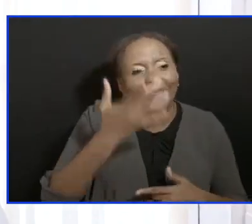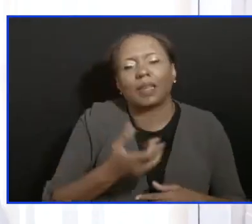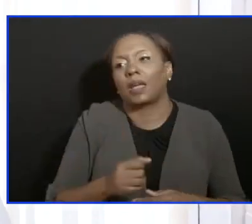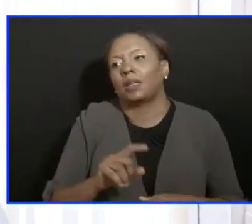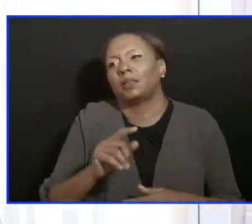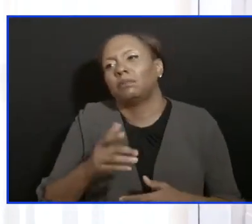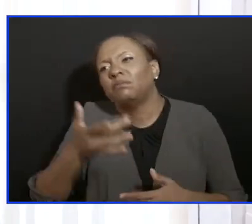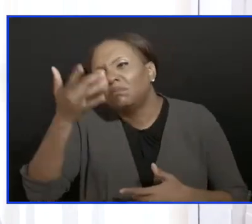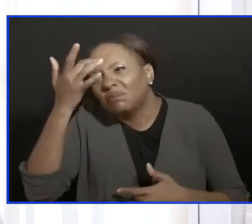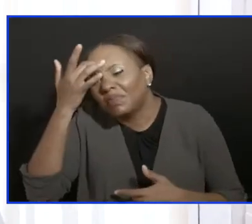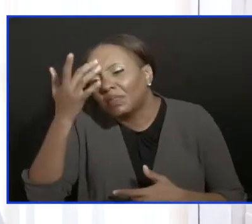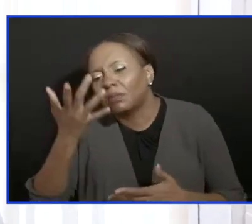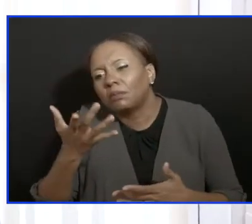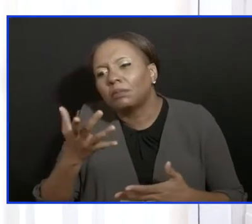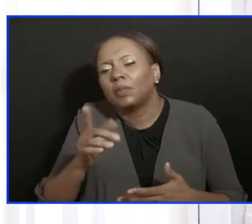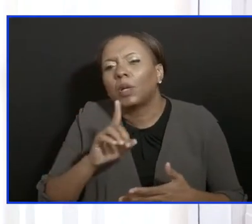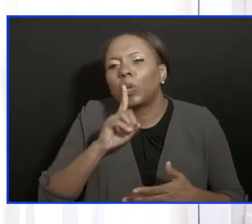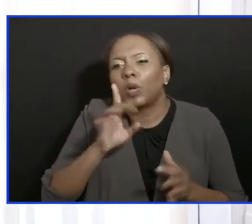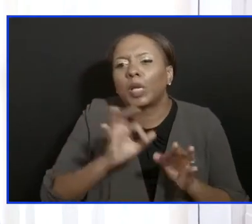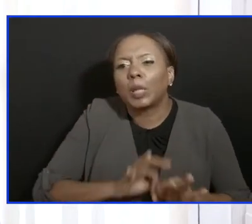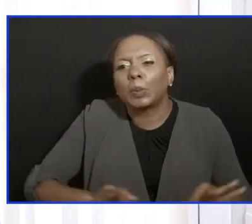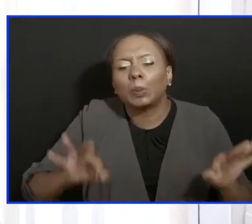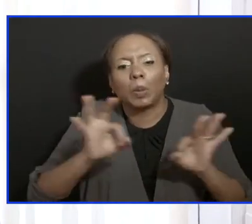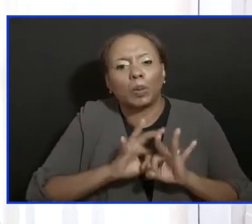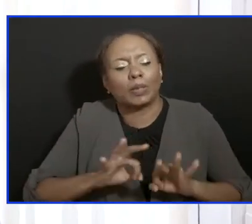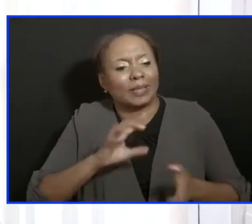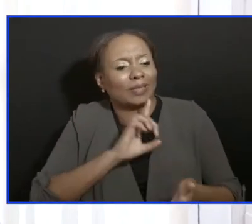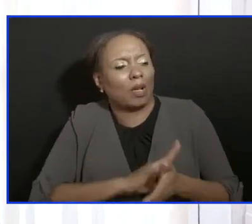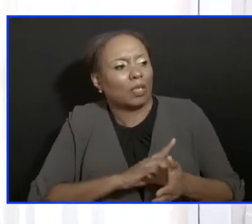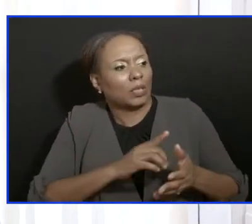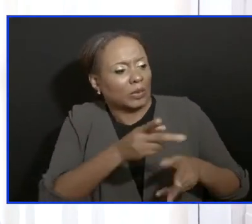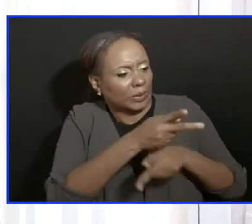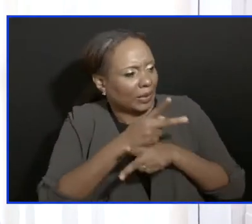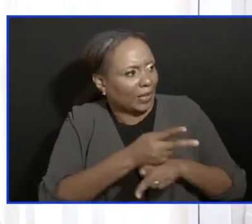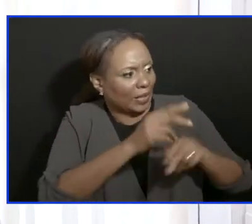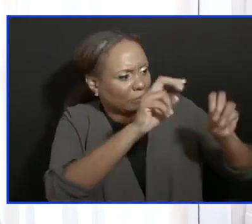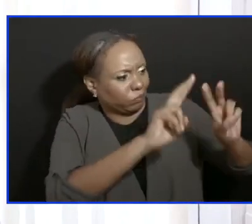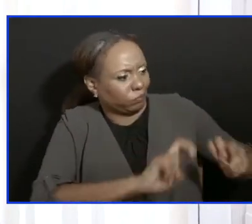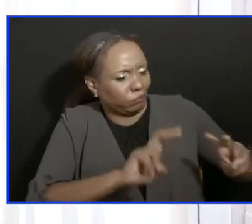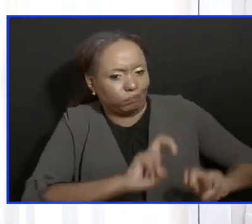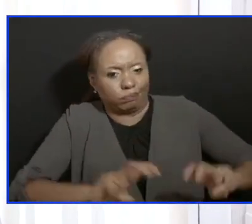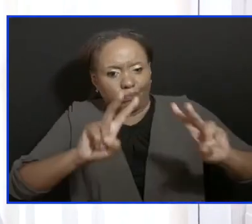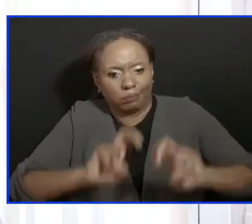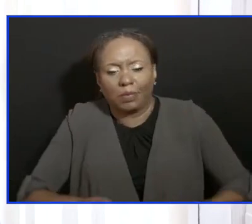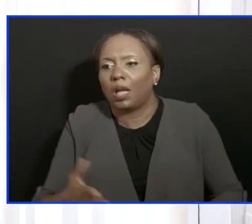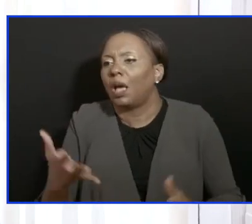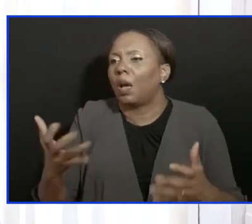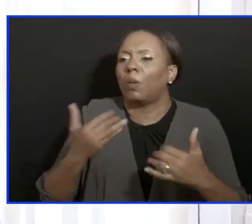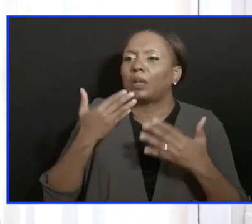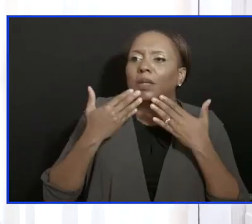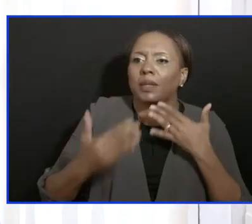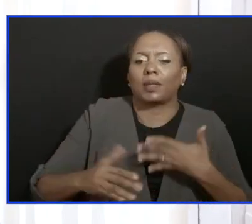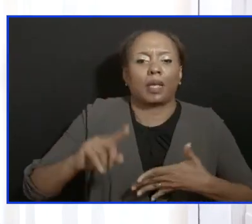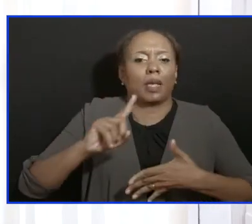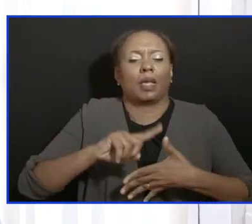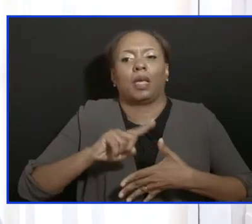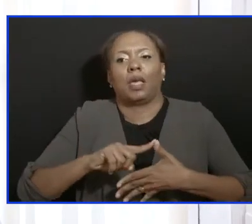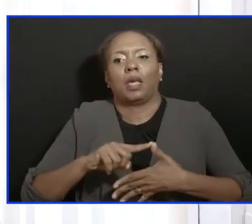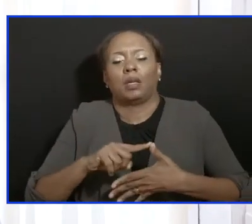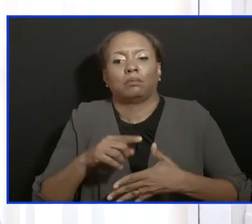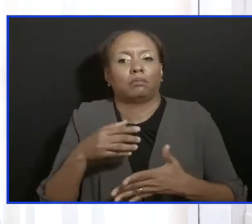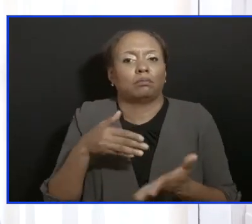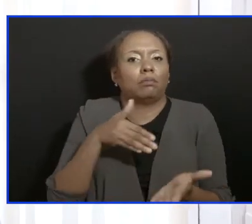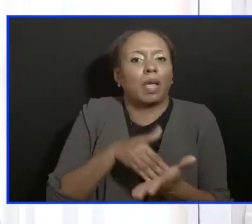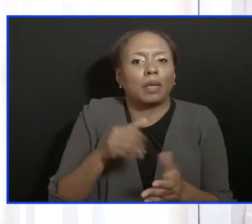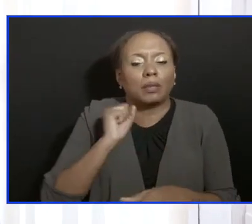to call it, are so critical. I want to thank those doctors, nurses, orderlies, transport people, soldiers, all of the